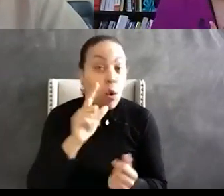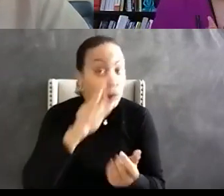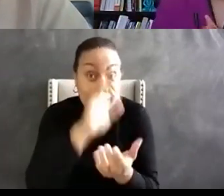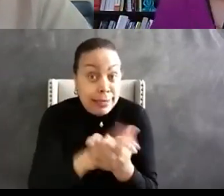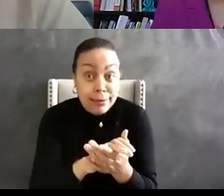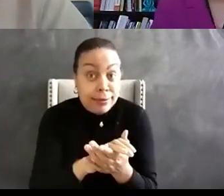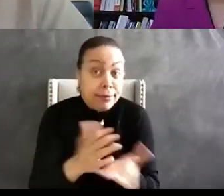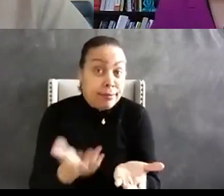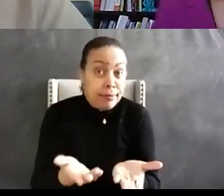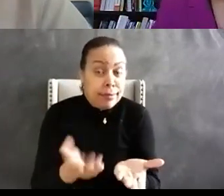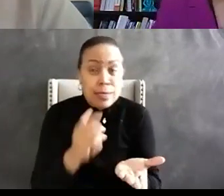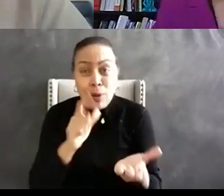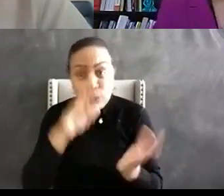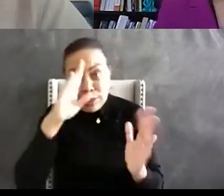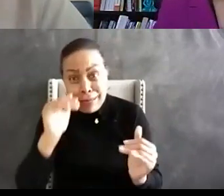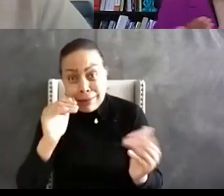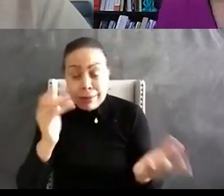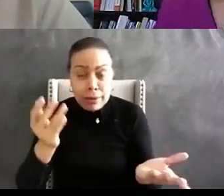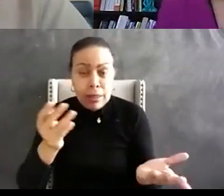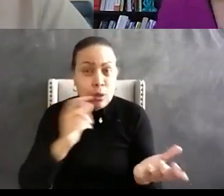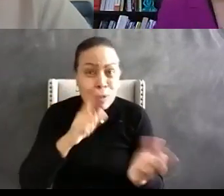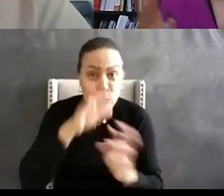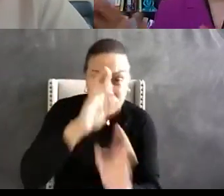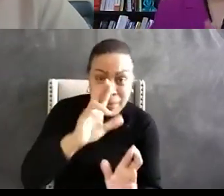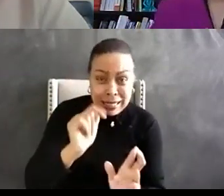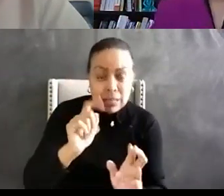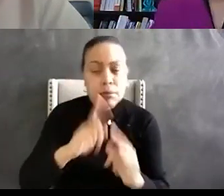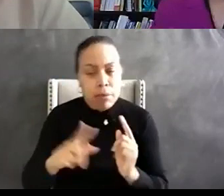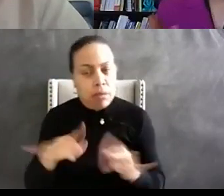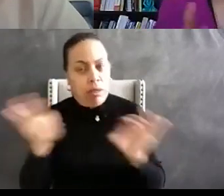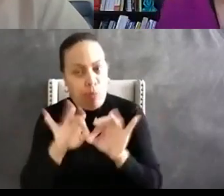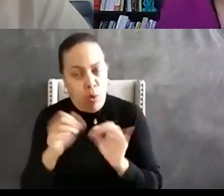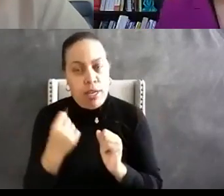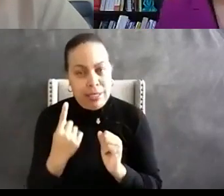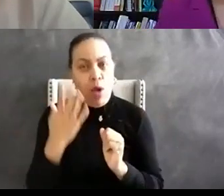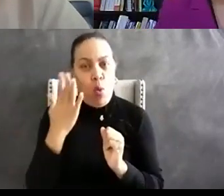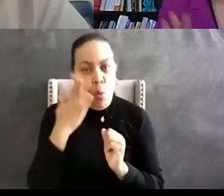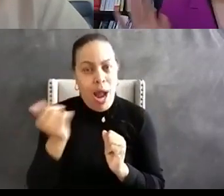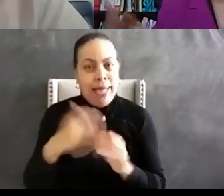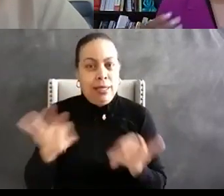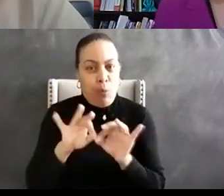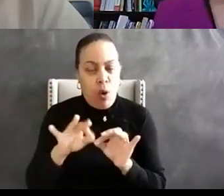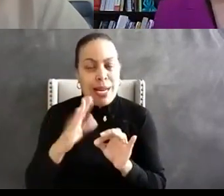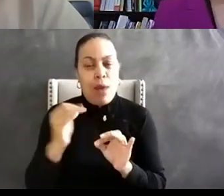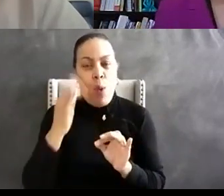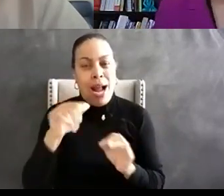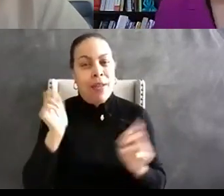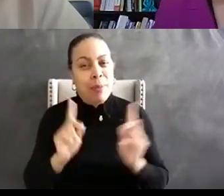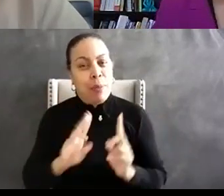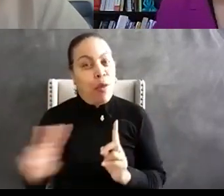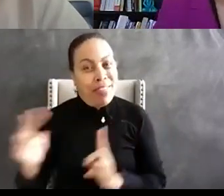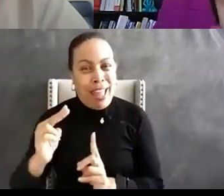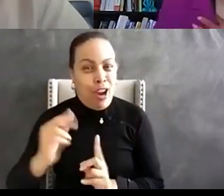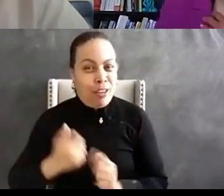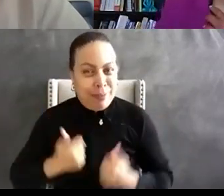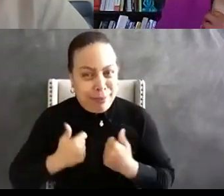don't necessarily have to accept it but you need to understand why and why there's other lived perspectives and experiences around what's going on now so